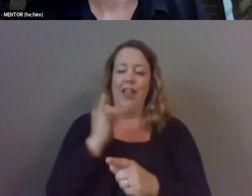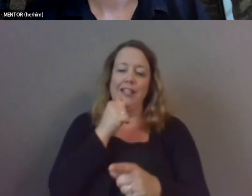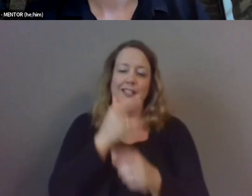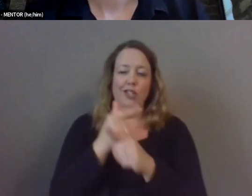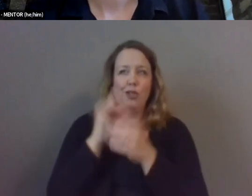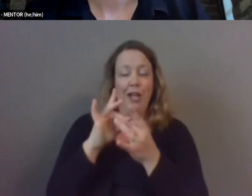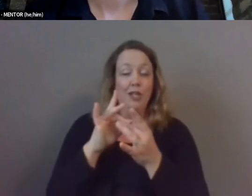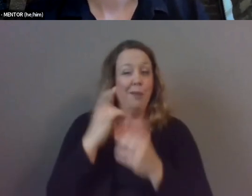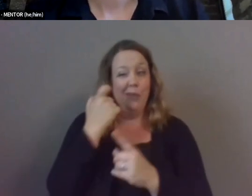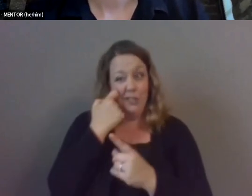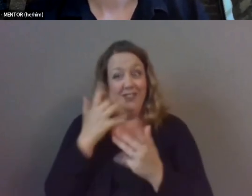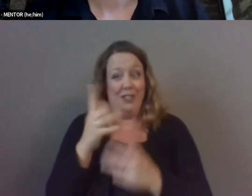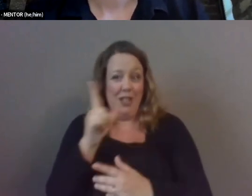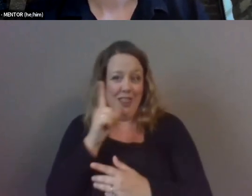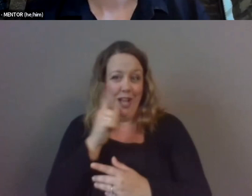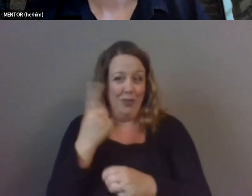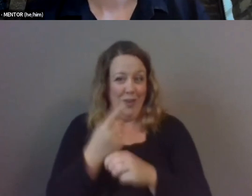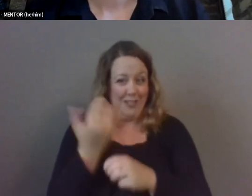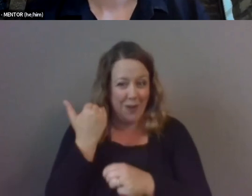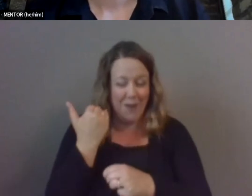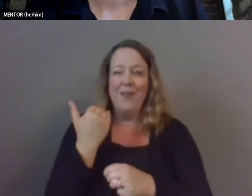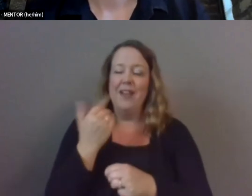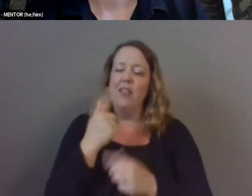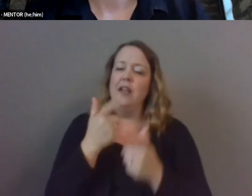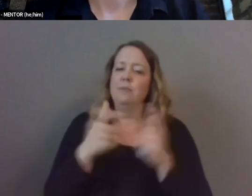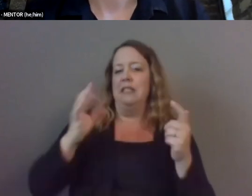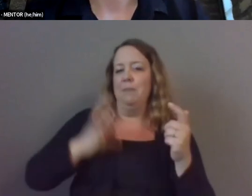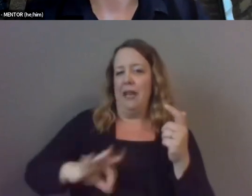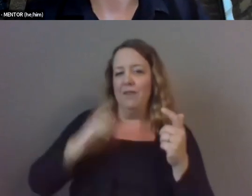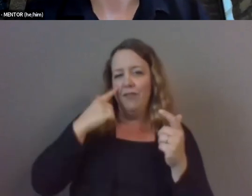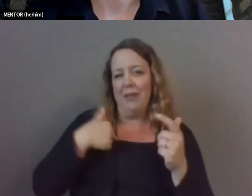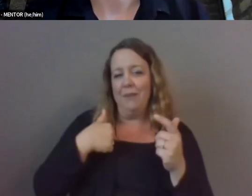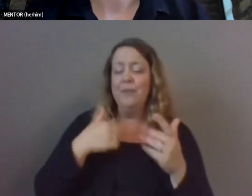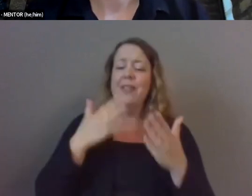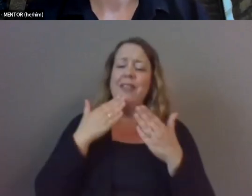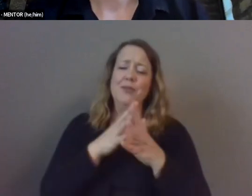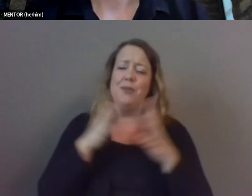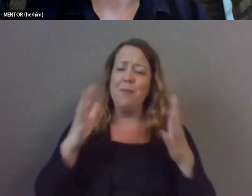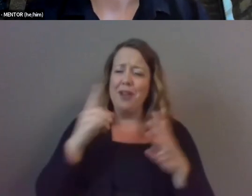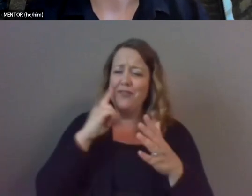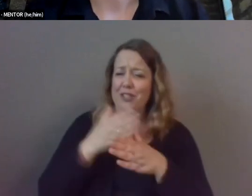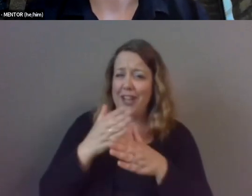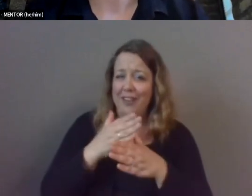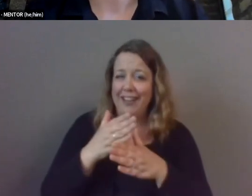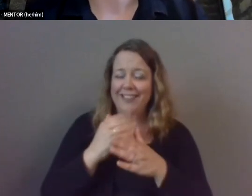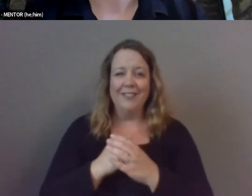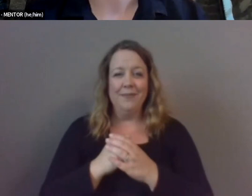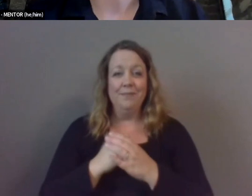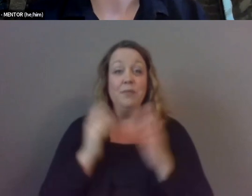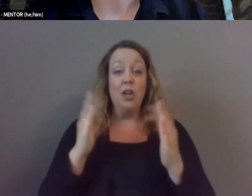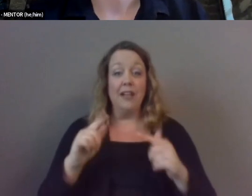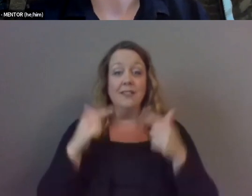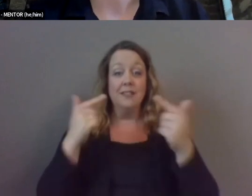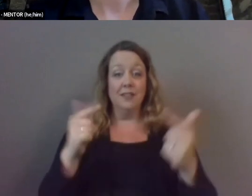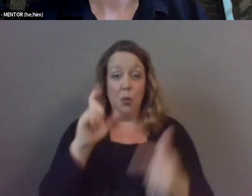biggest benefit i would say i got out of it thank you so much for sharing titiana our next question i'll pose it to both you